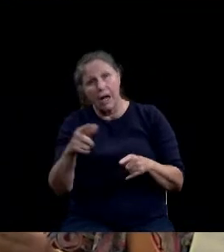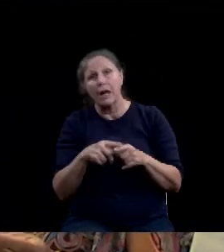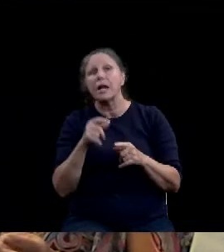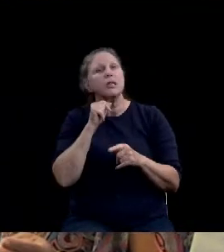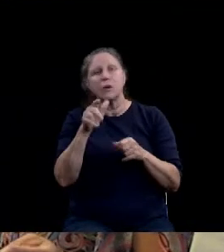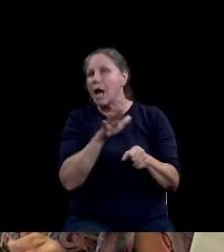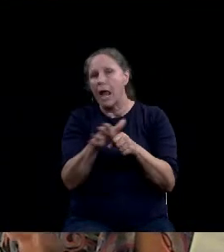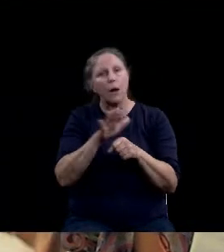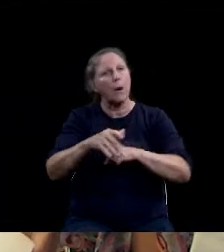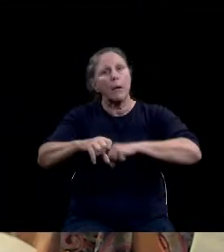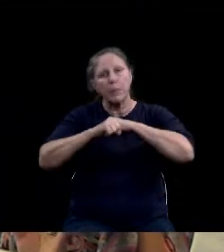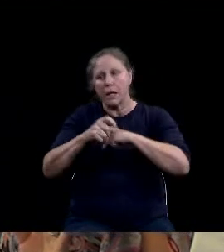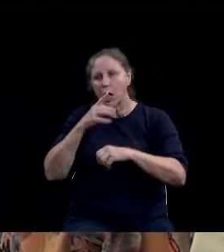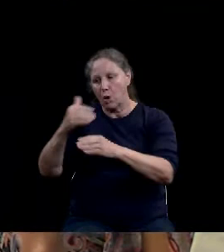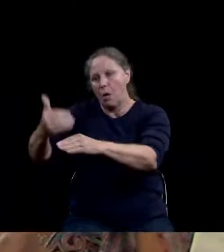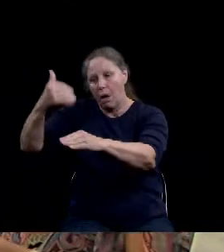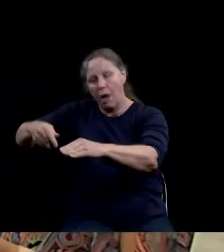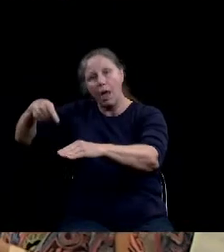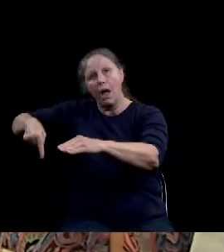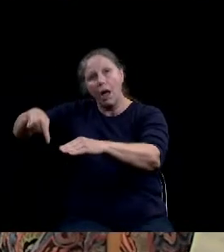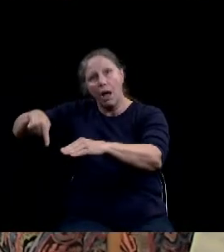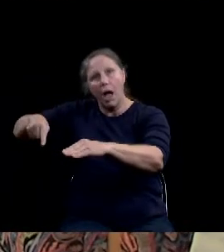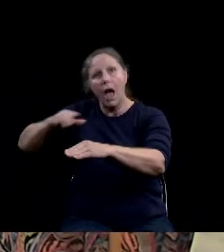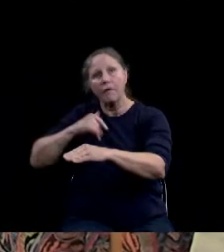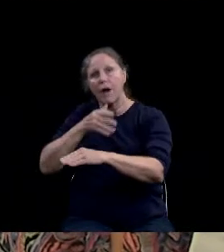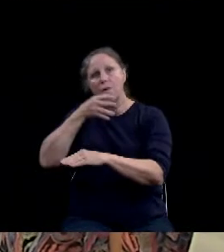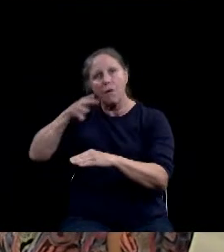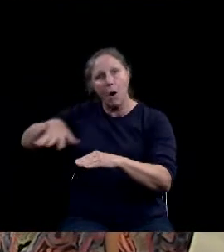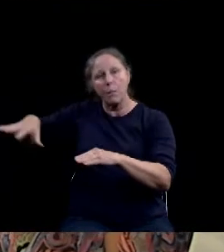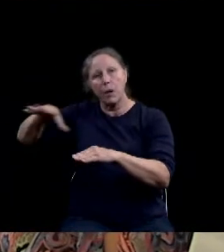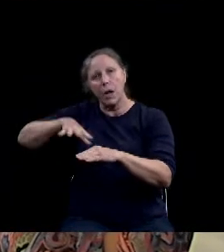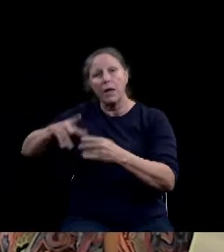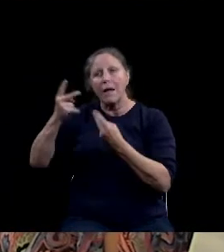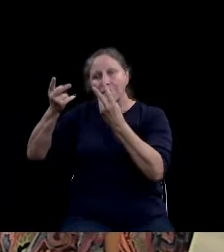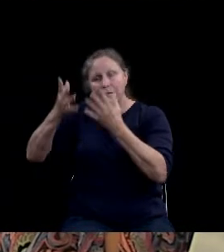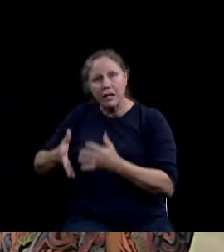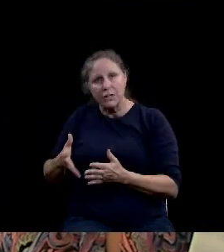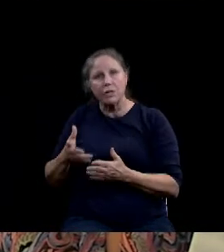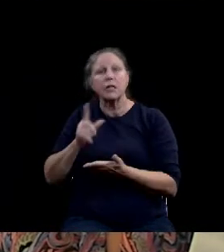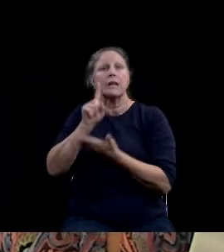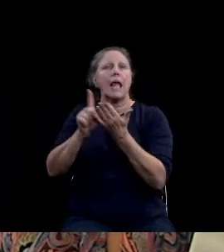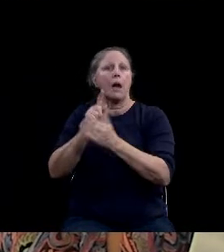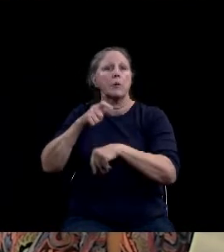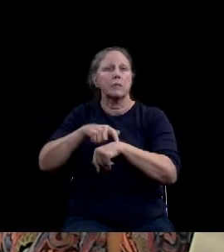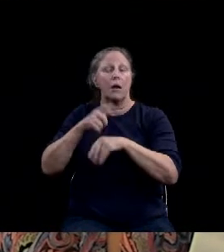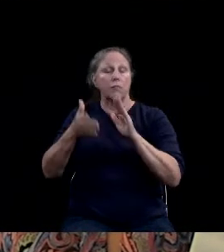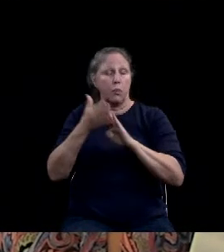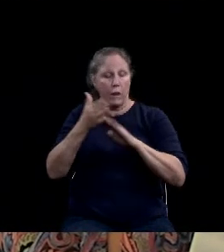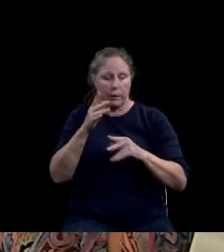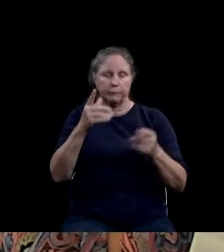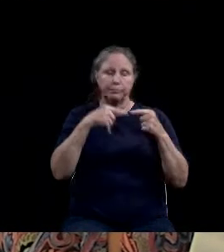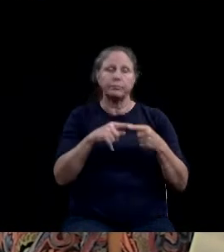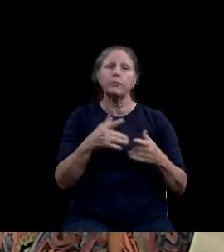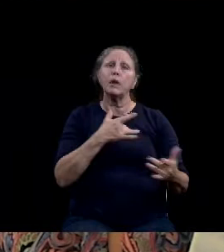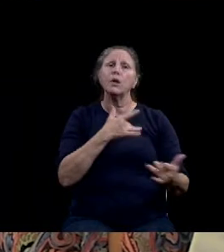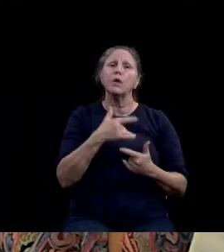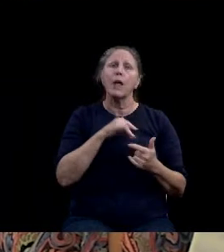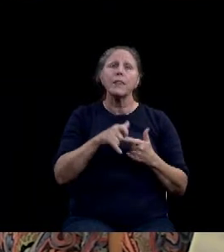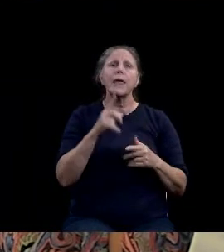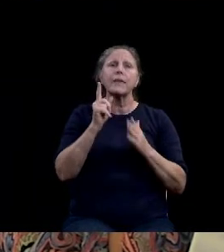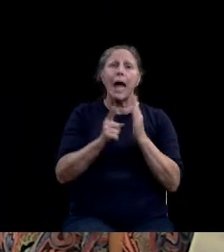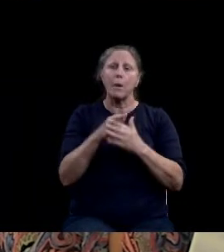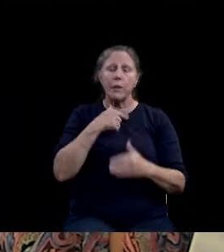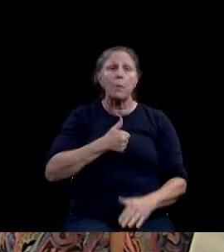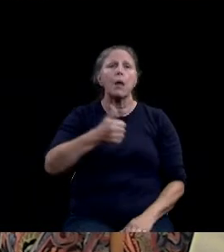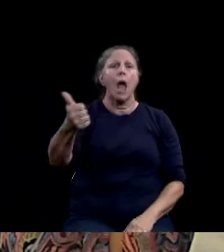and its guest hours of operation. We are very concerned with the proposed hours of operation outlined in the permit file by the city of Waco